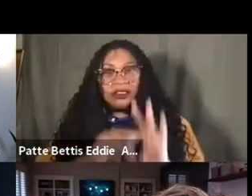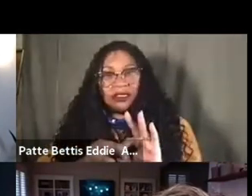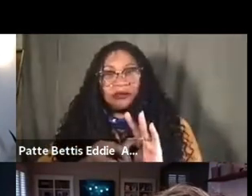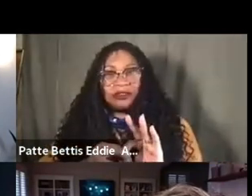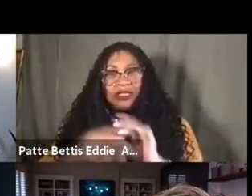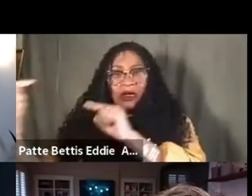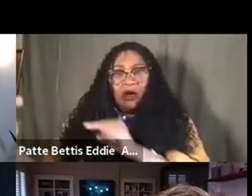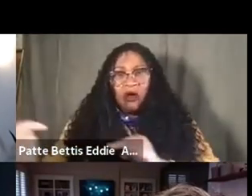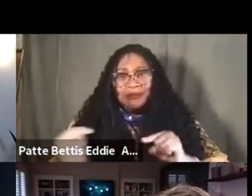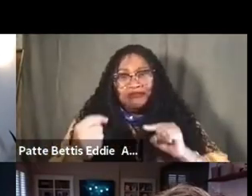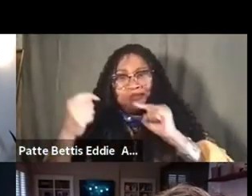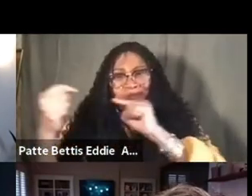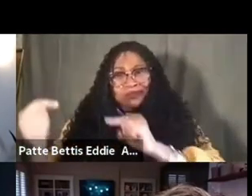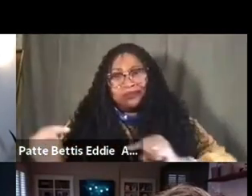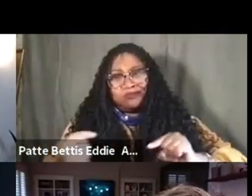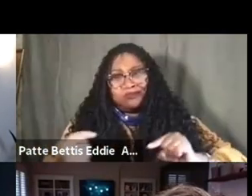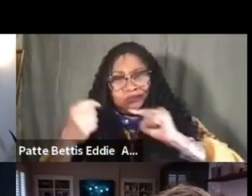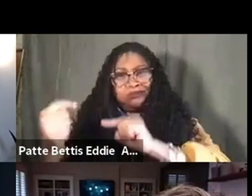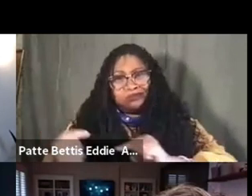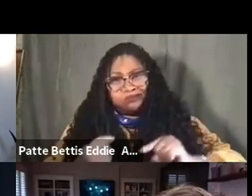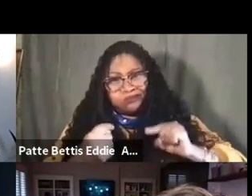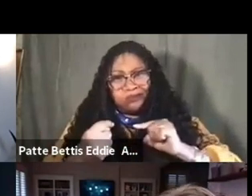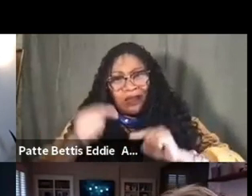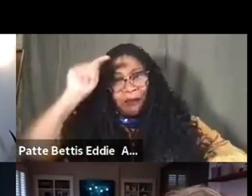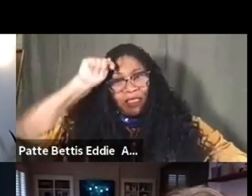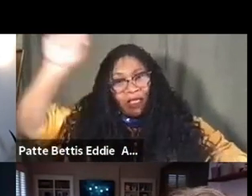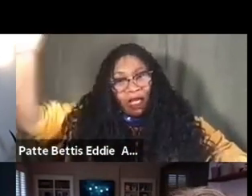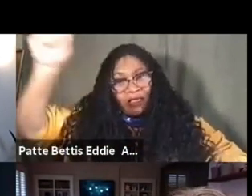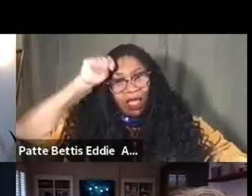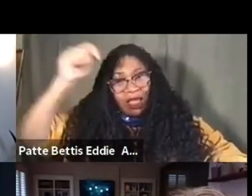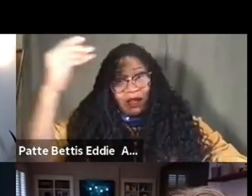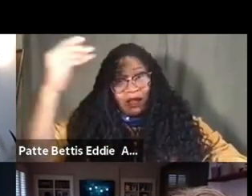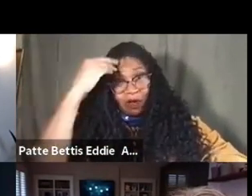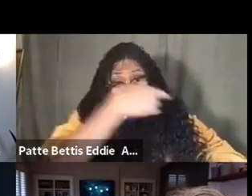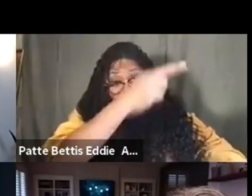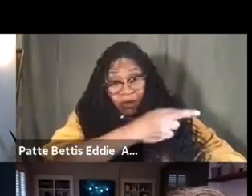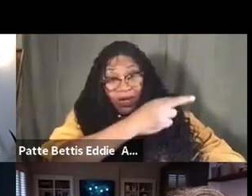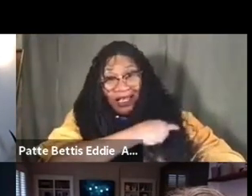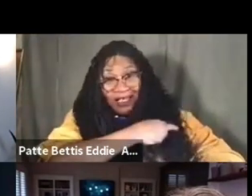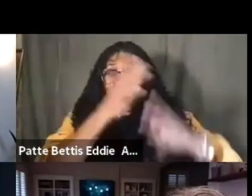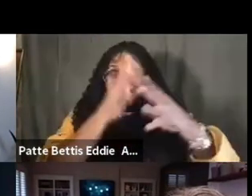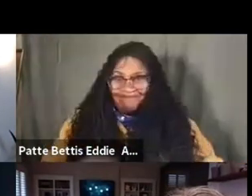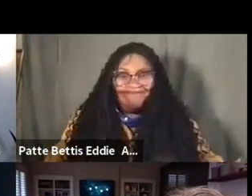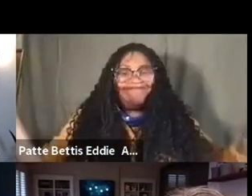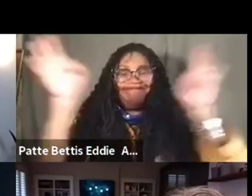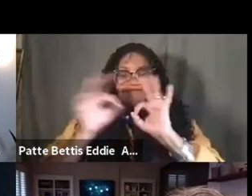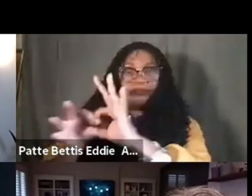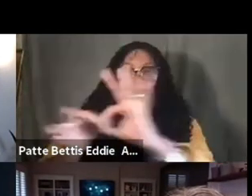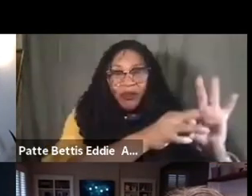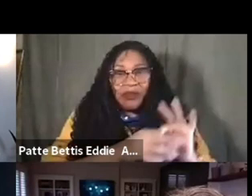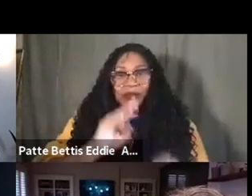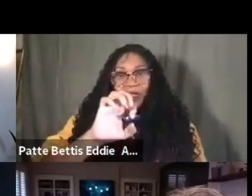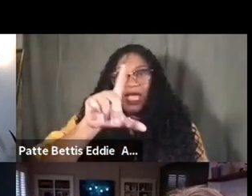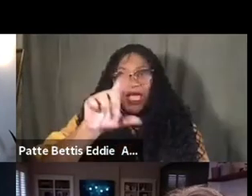is liberation in our theology, that is very important to me, and so, um, just thinking about Beloved and Baby